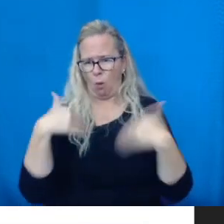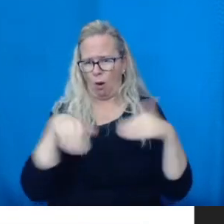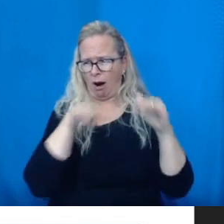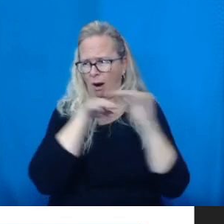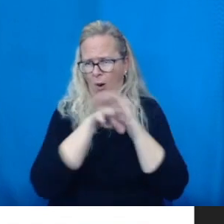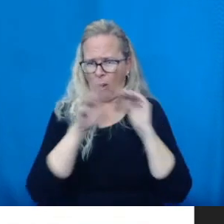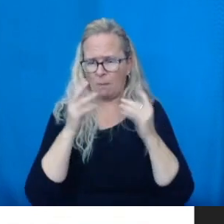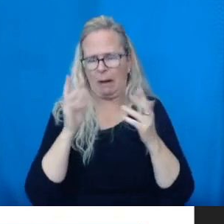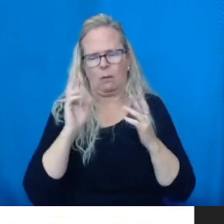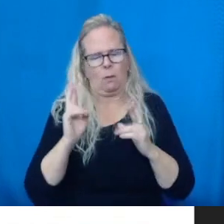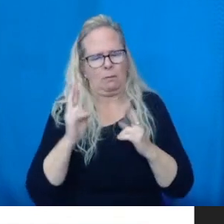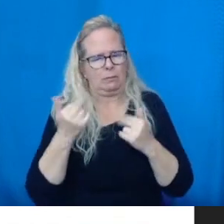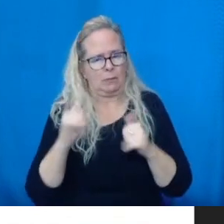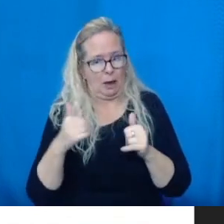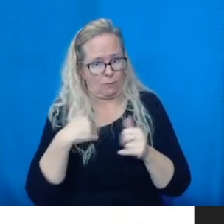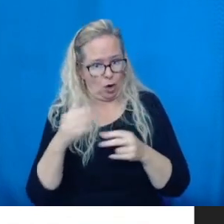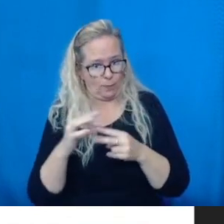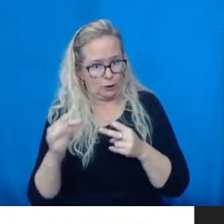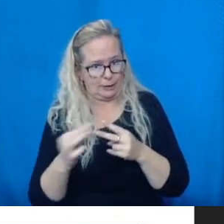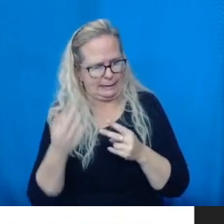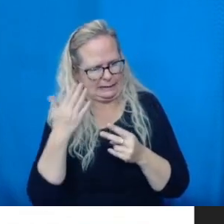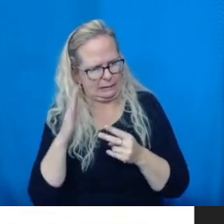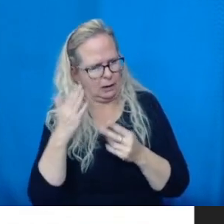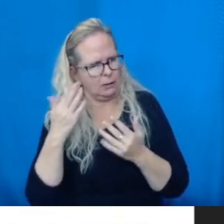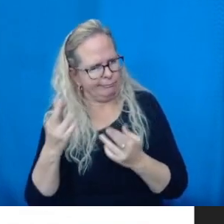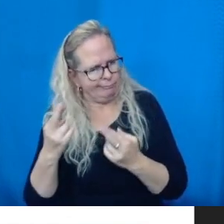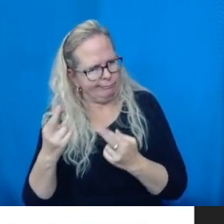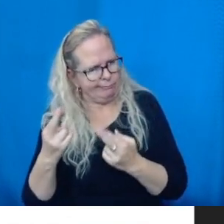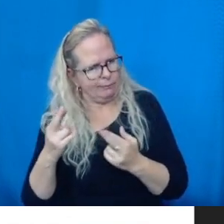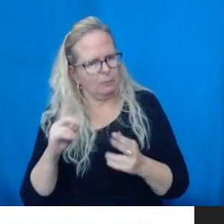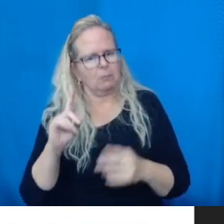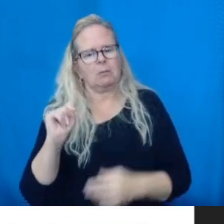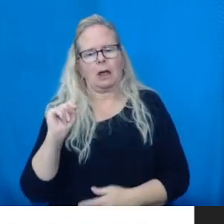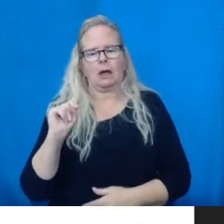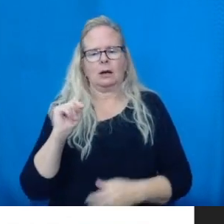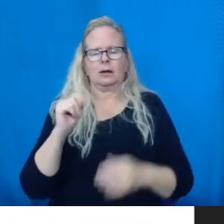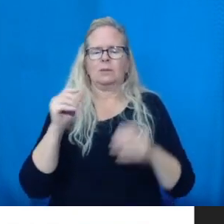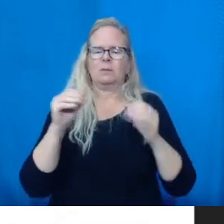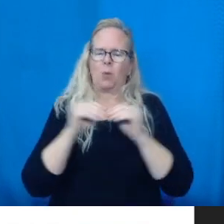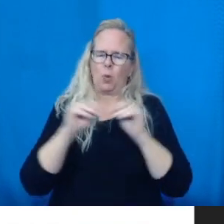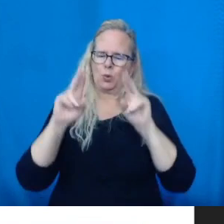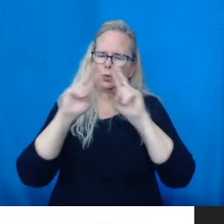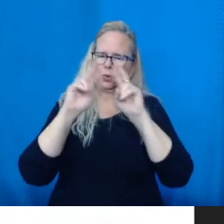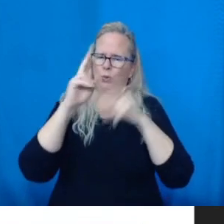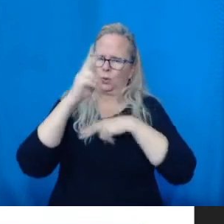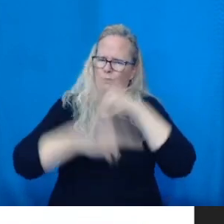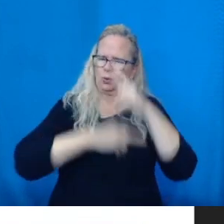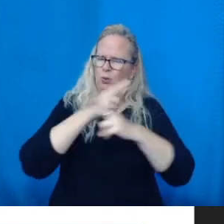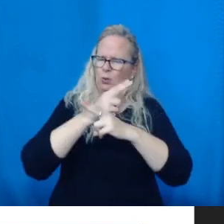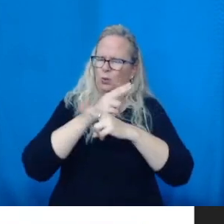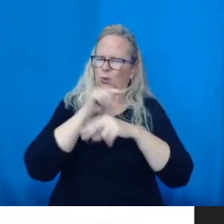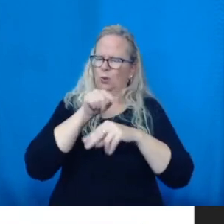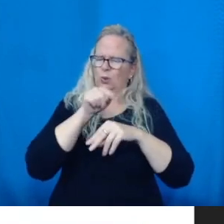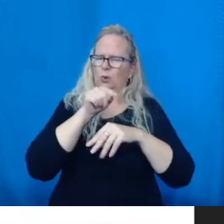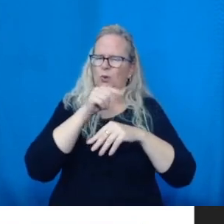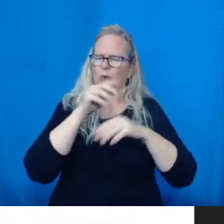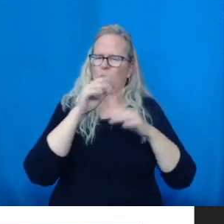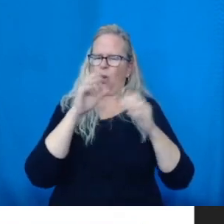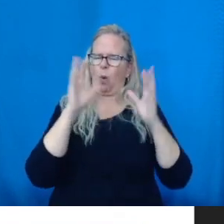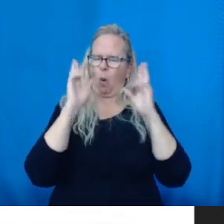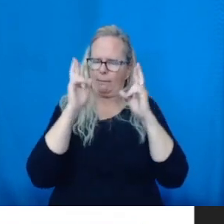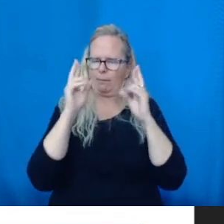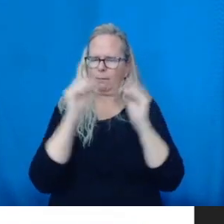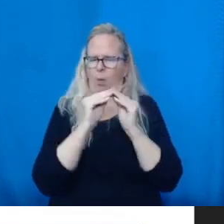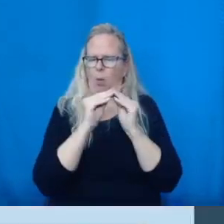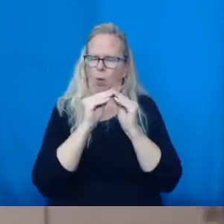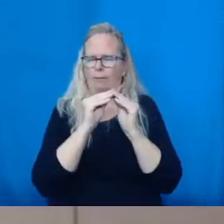is a ASTM level three surgical masks by Canadian company VidaCore. And so what that means is it's an excellent fluid barrier.